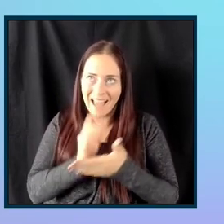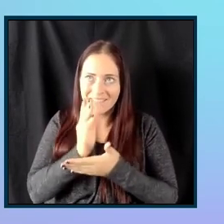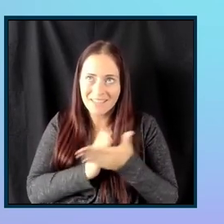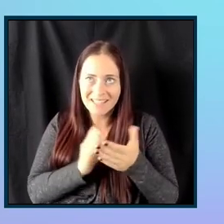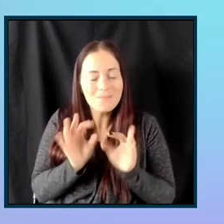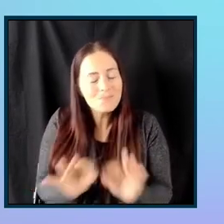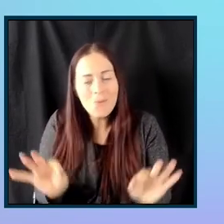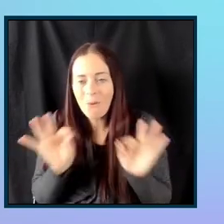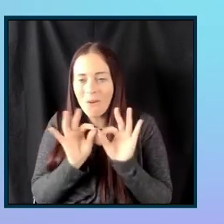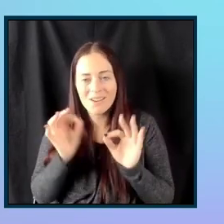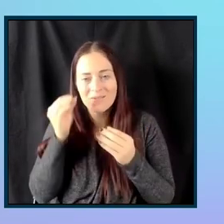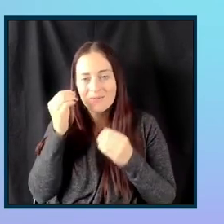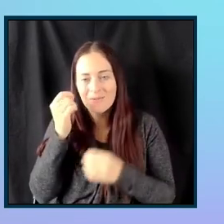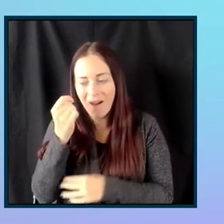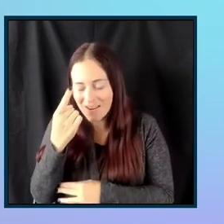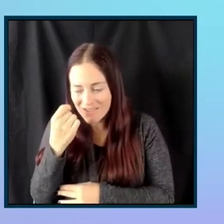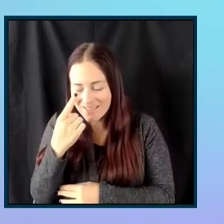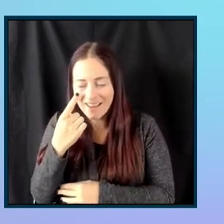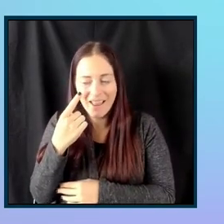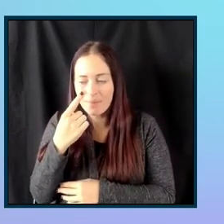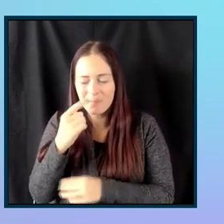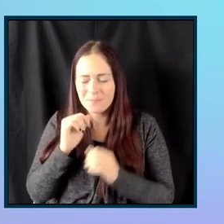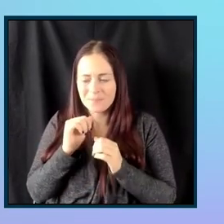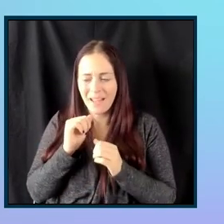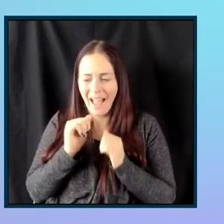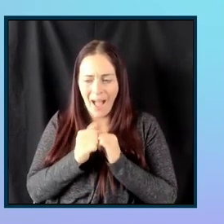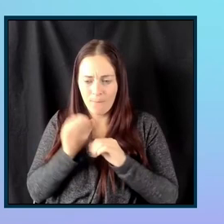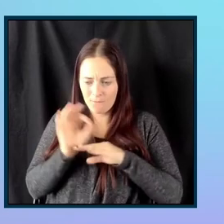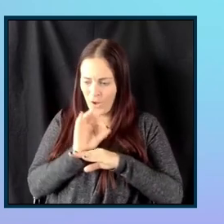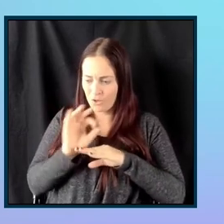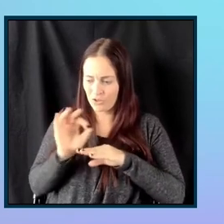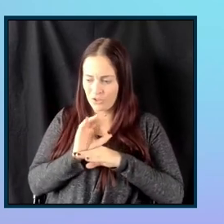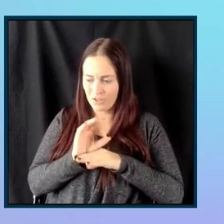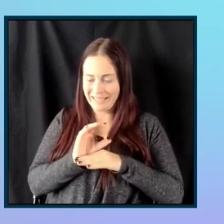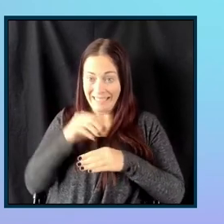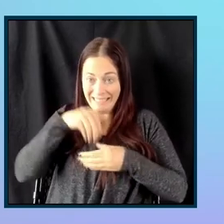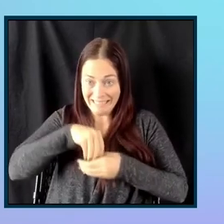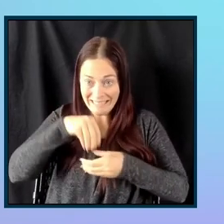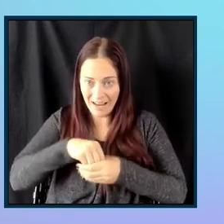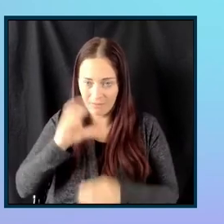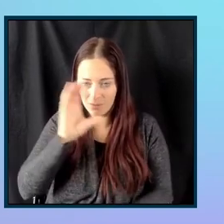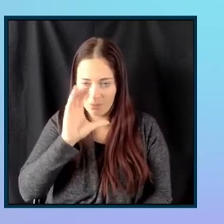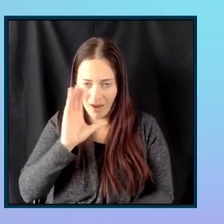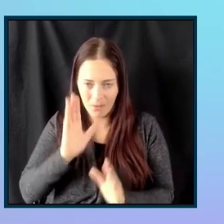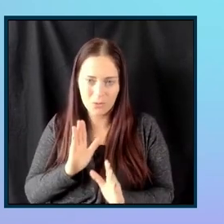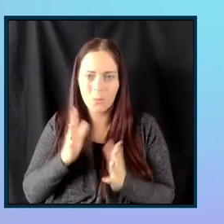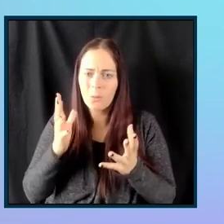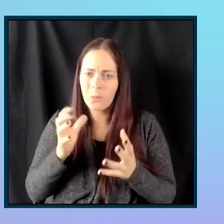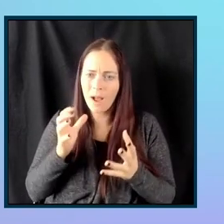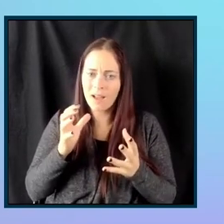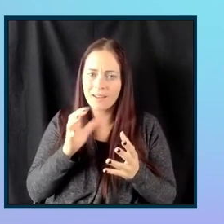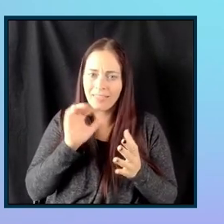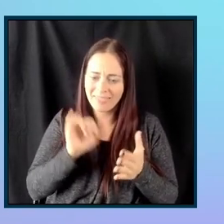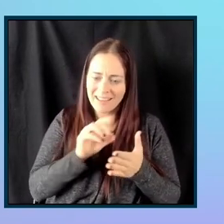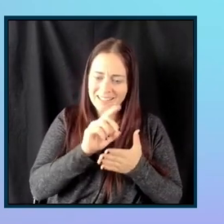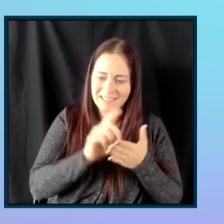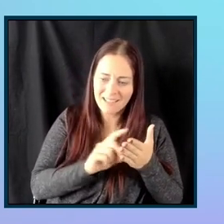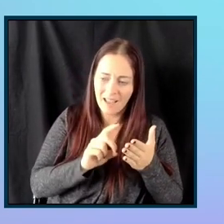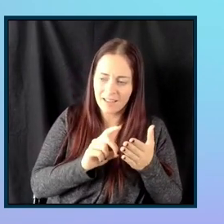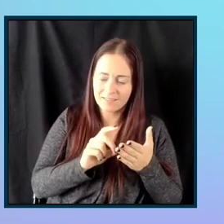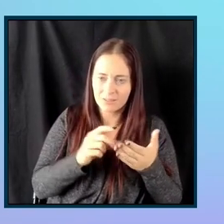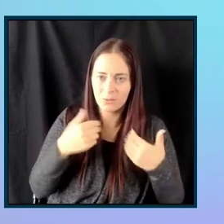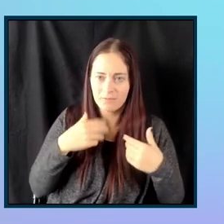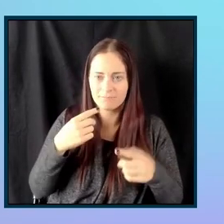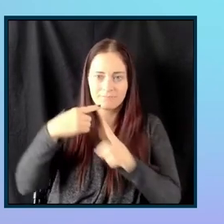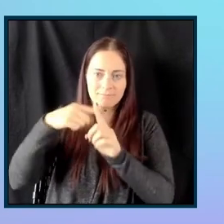to kind of understand, like, how this stuff works in the browser, because it does impact how we want to design for this, for this forms. Yep.